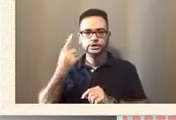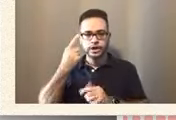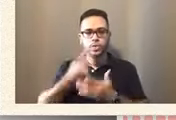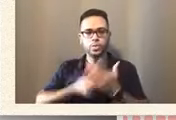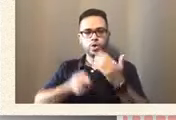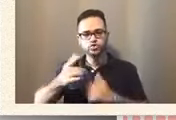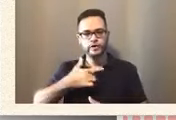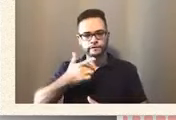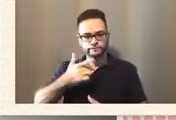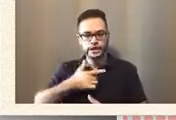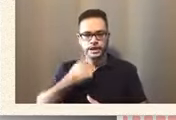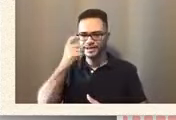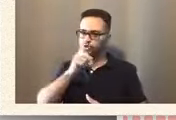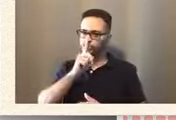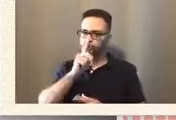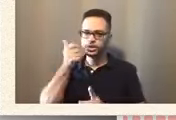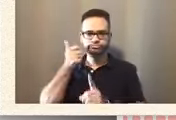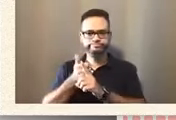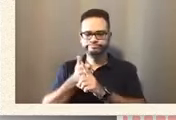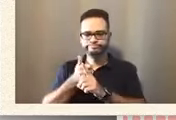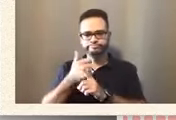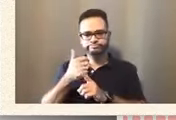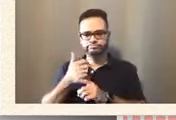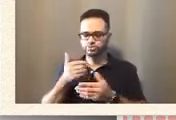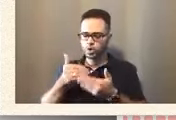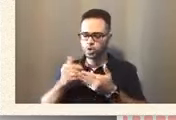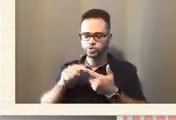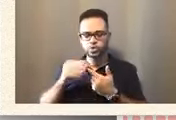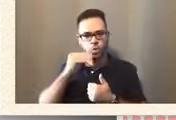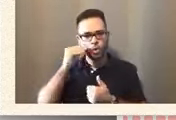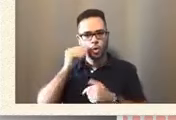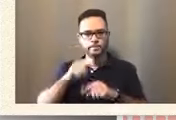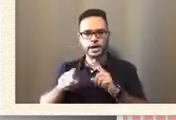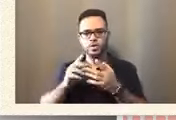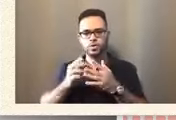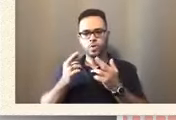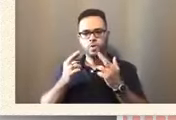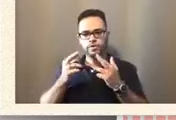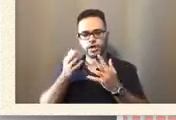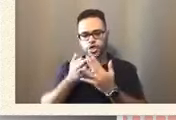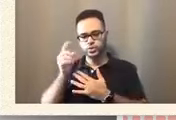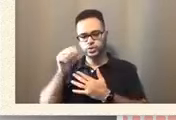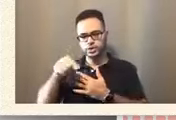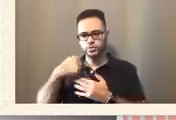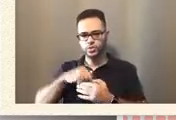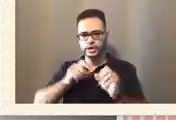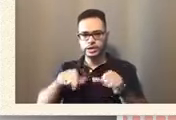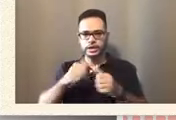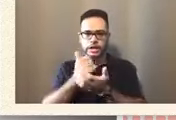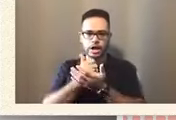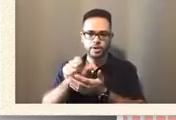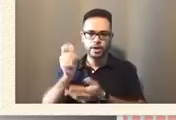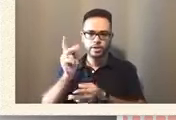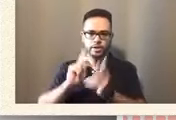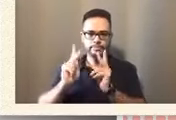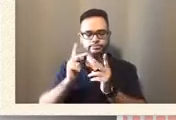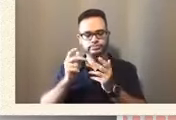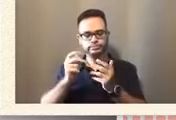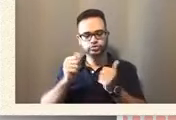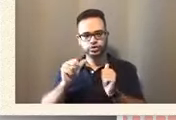to home. Hopefully through this, we can help other parents cope with what they're dealing with. There needs to be more